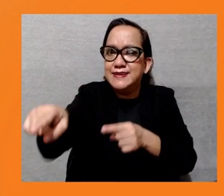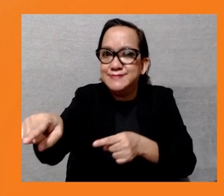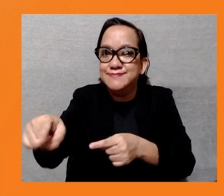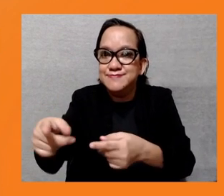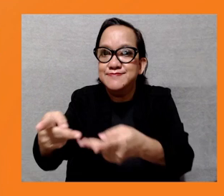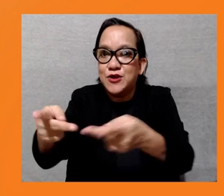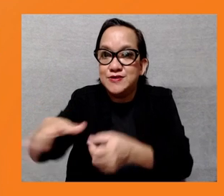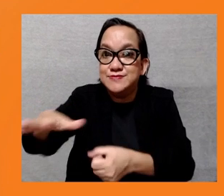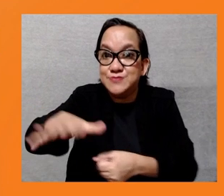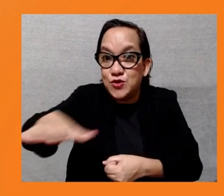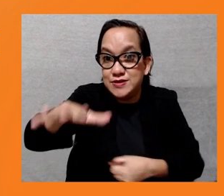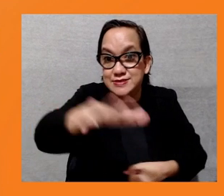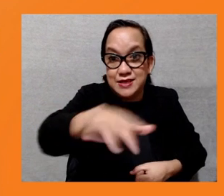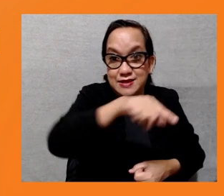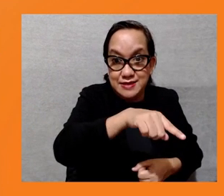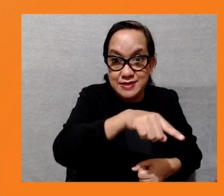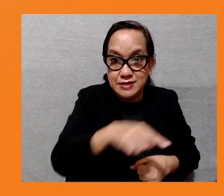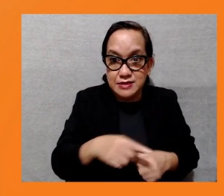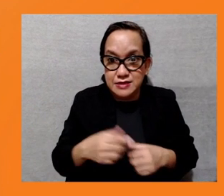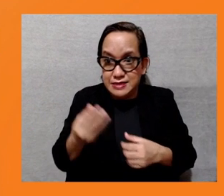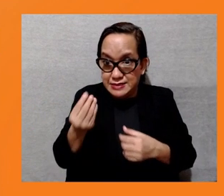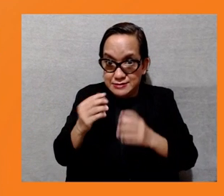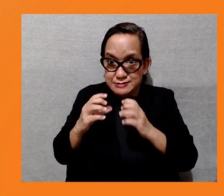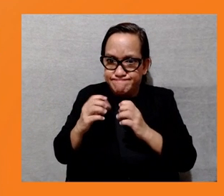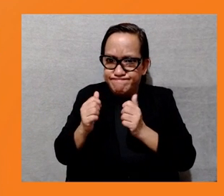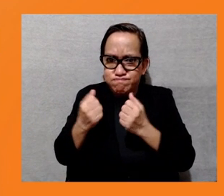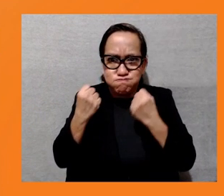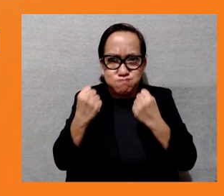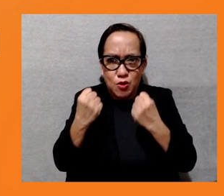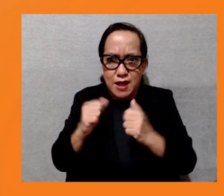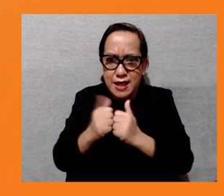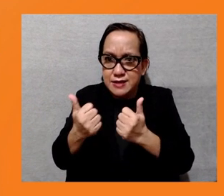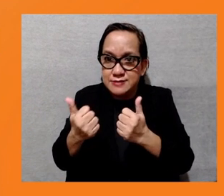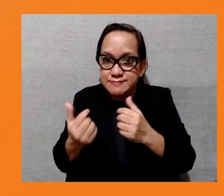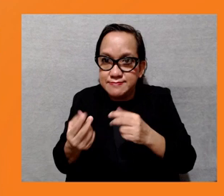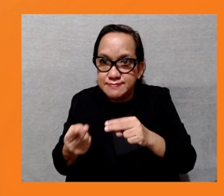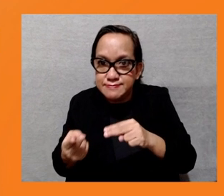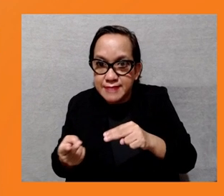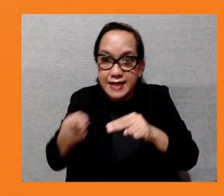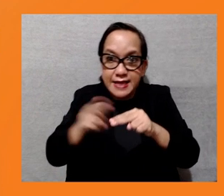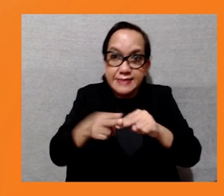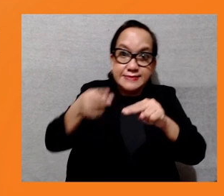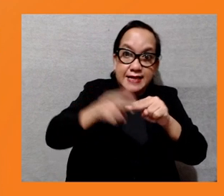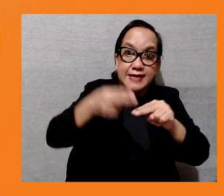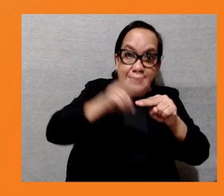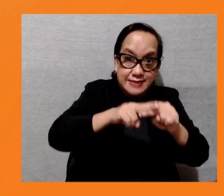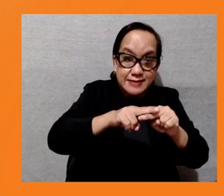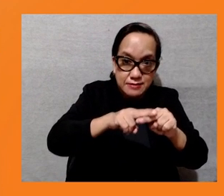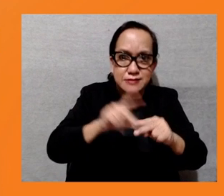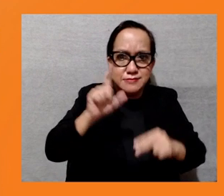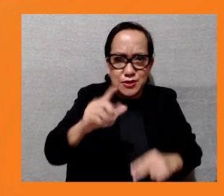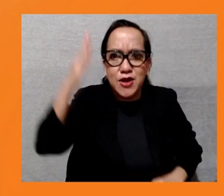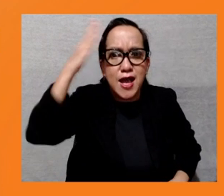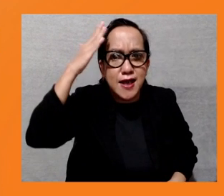availing what possible recourse of action they might take. Project affected people, whether they are